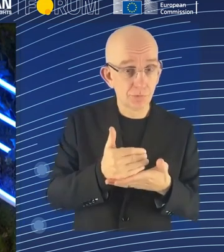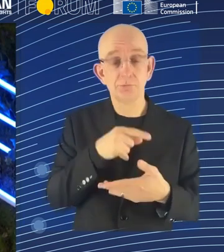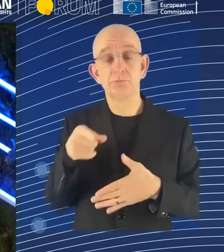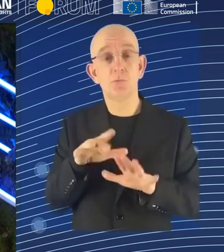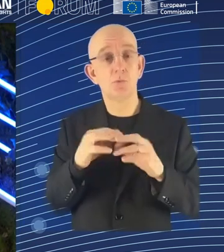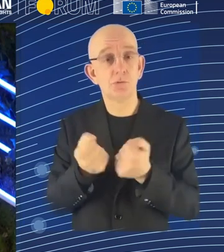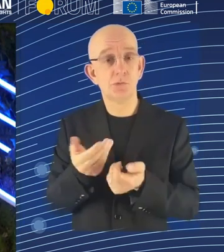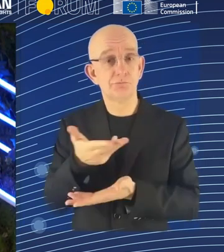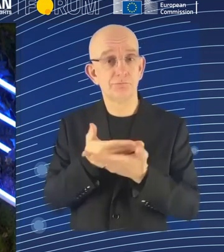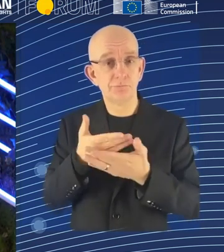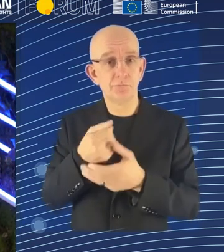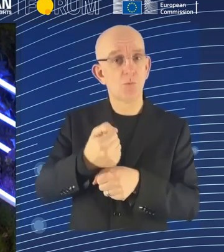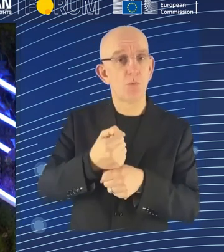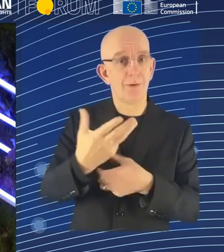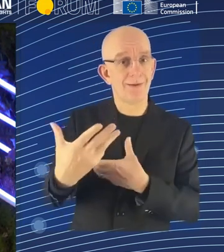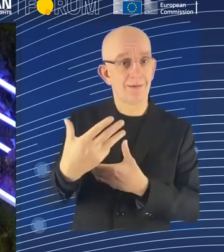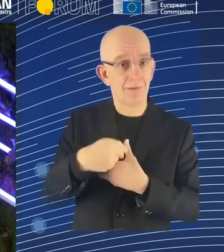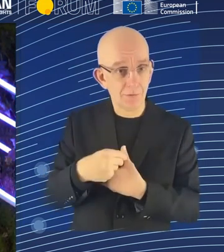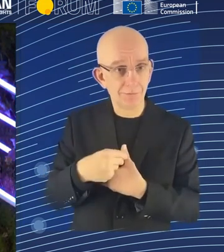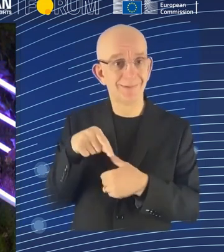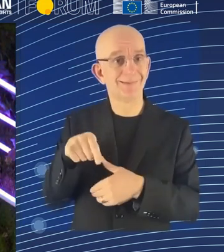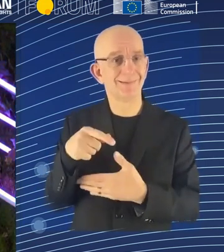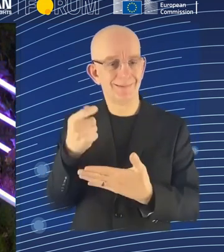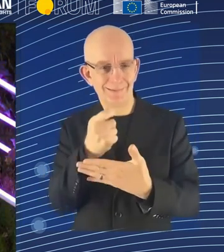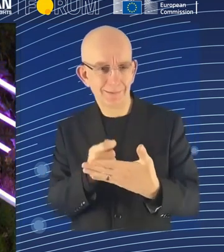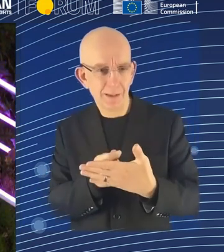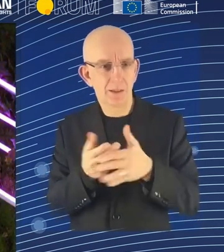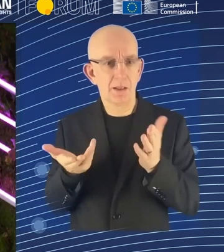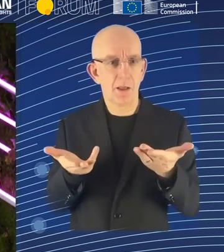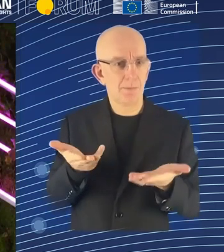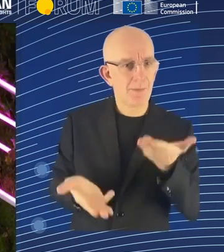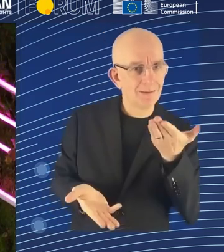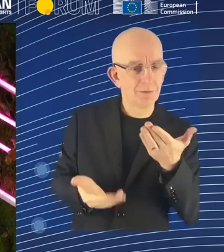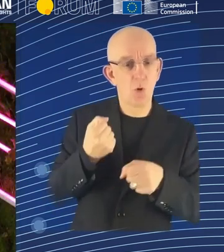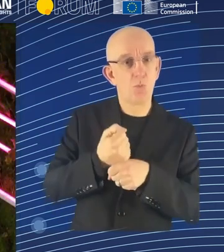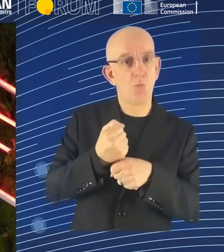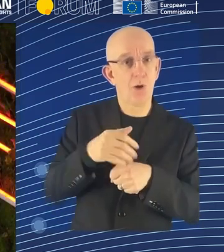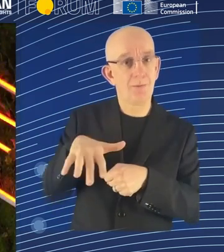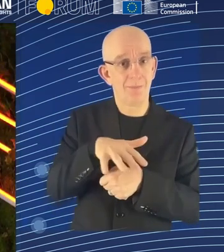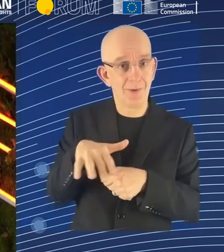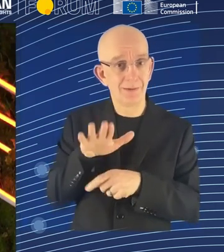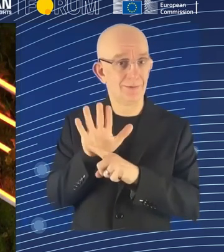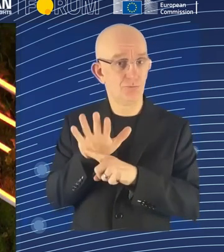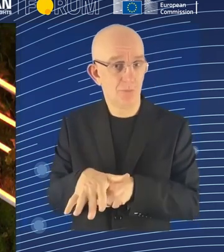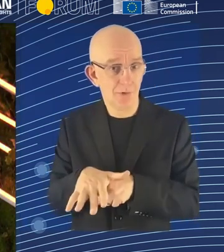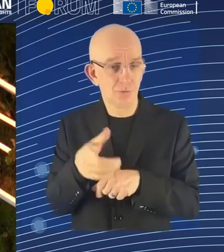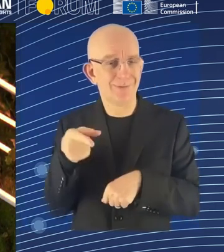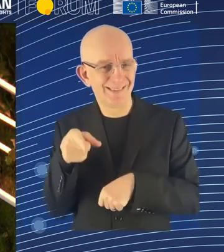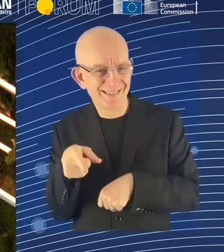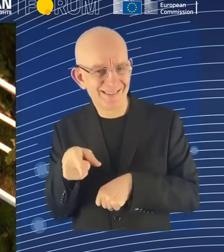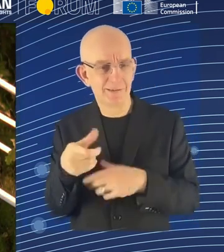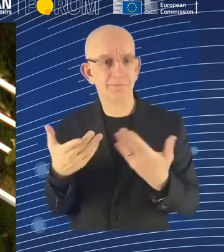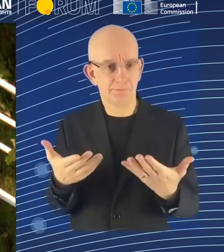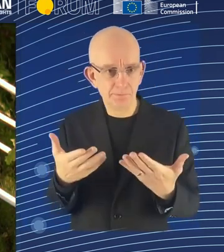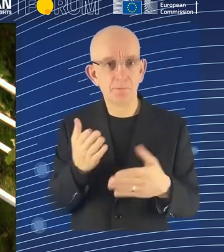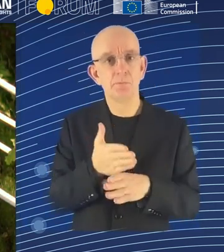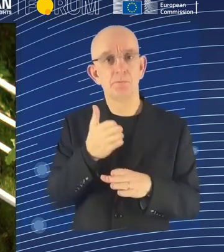workplace discrimination. So if you are interested, if you, I mean, if we elicited interest in you, please join us also